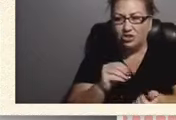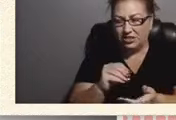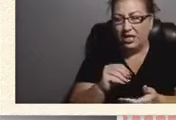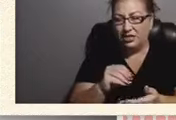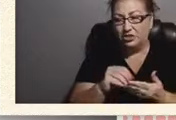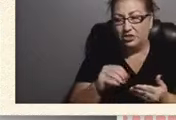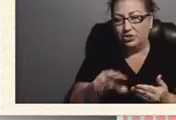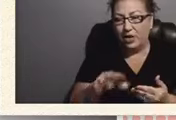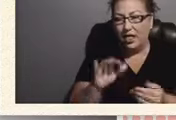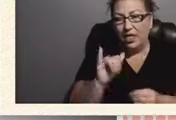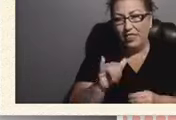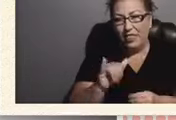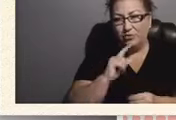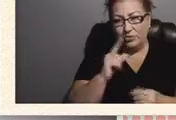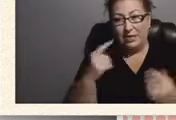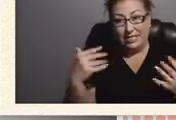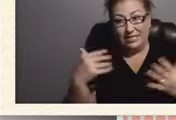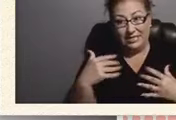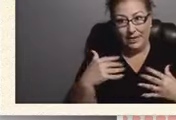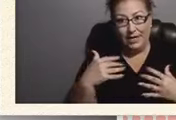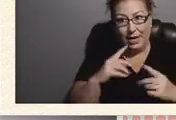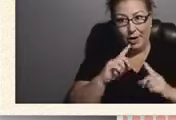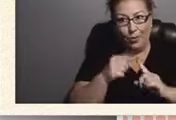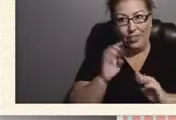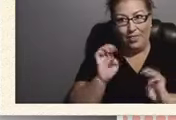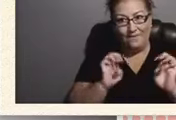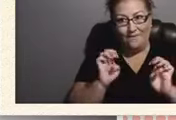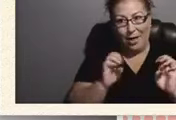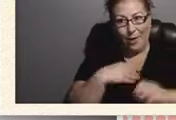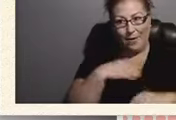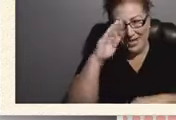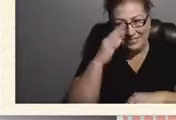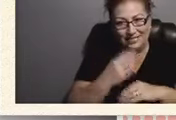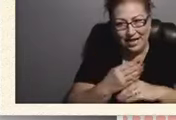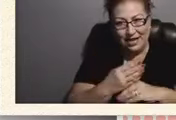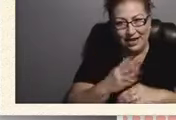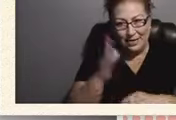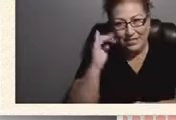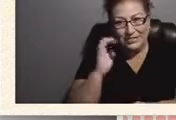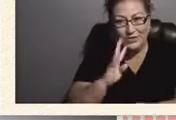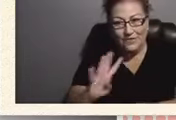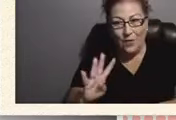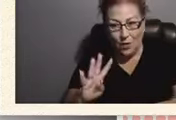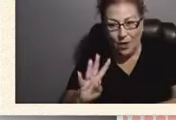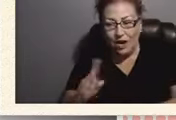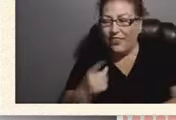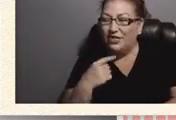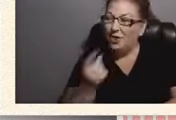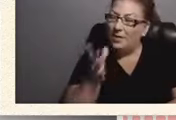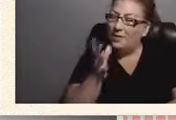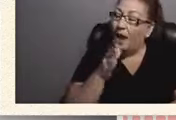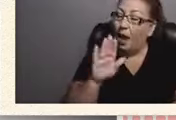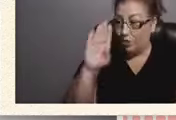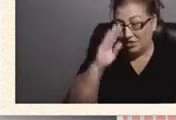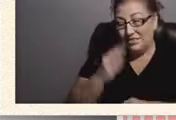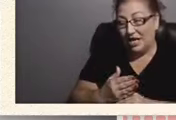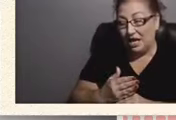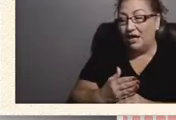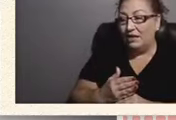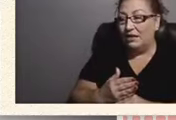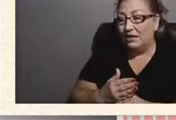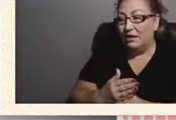intimidating. When they evaluate my son being four year old, they told me, mom, your son, besides